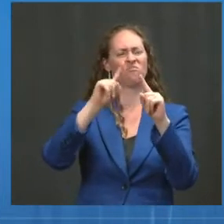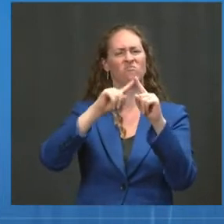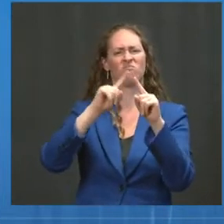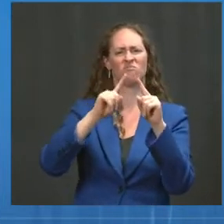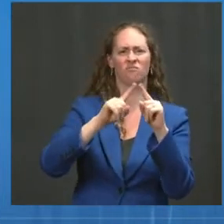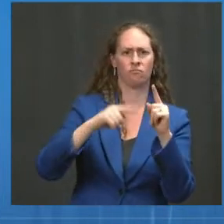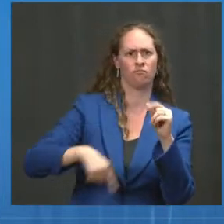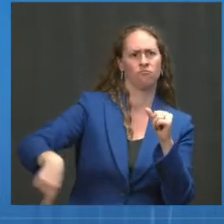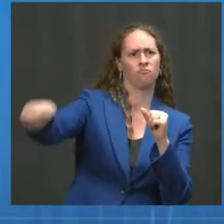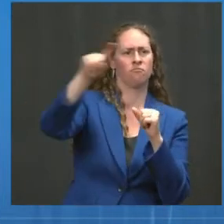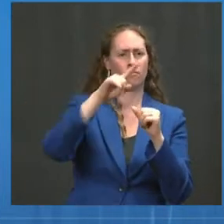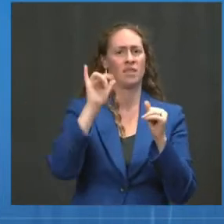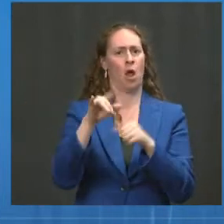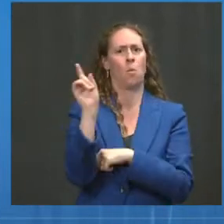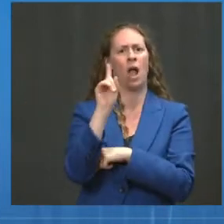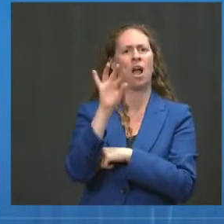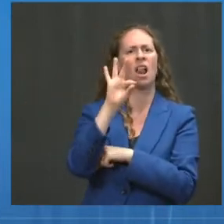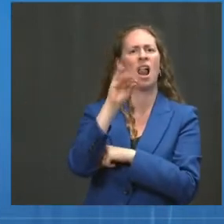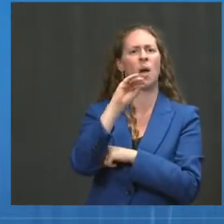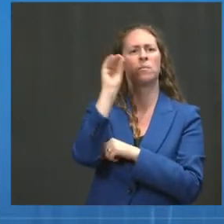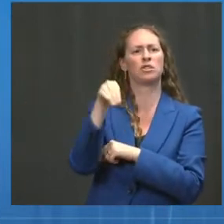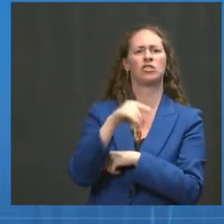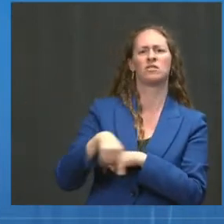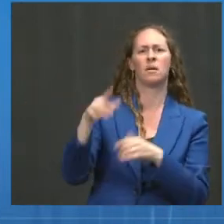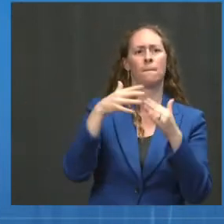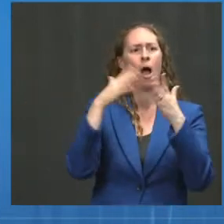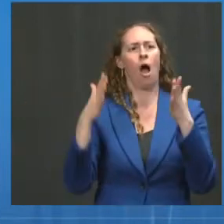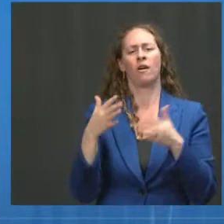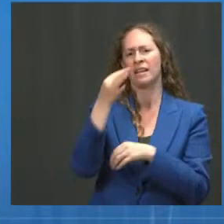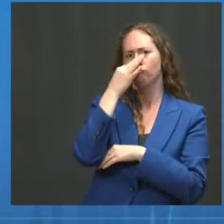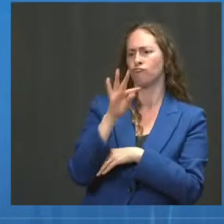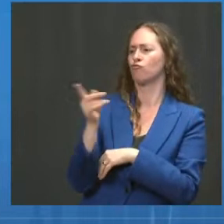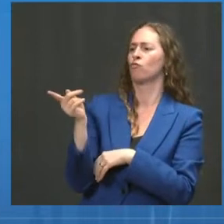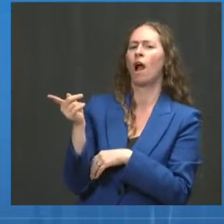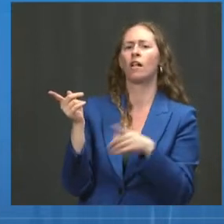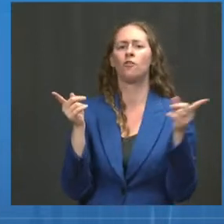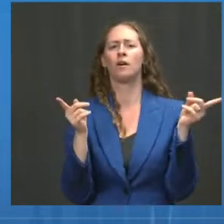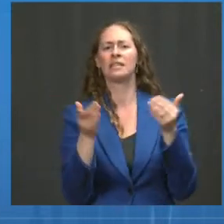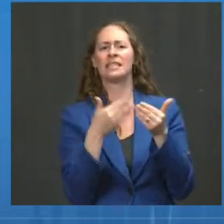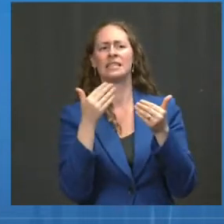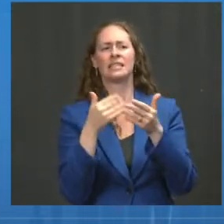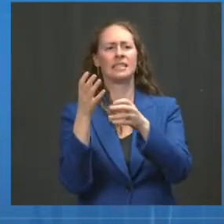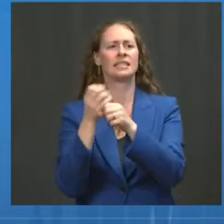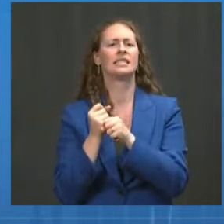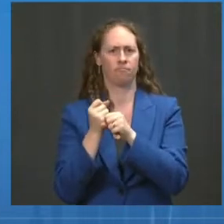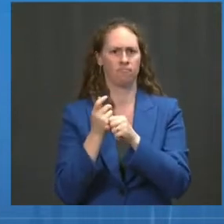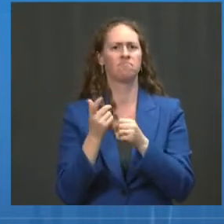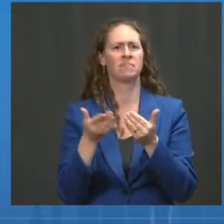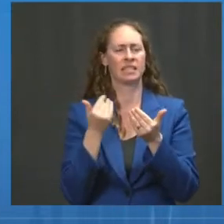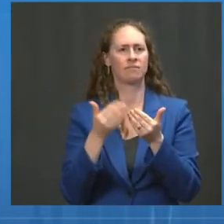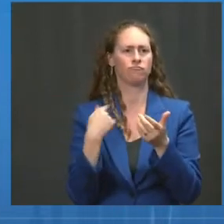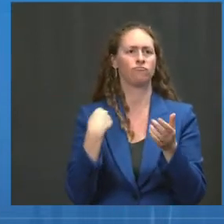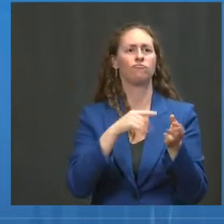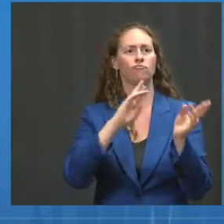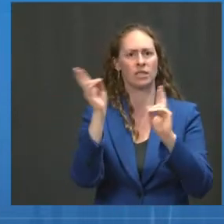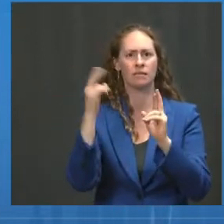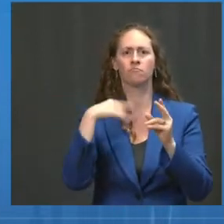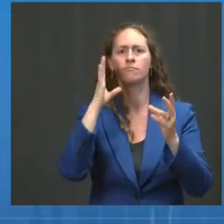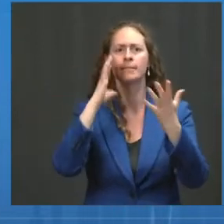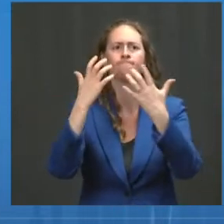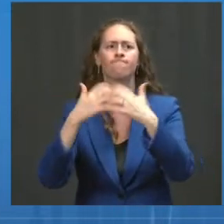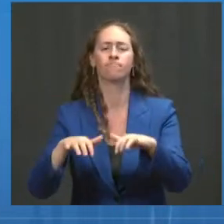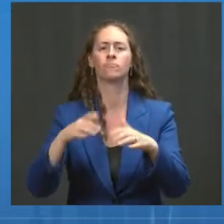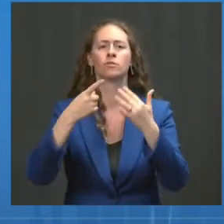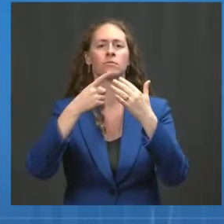within five miles of a site. The booster will be administered at the eight-month mark, beginning at the